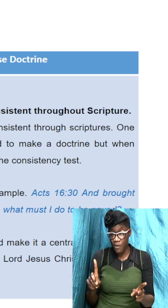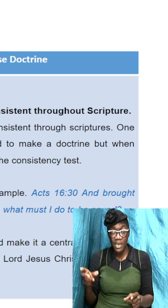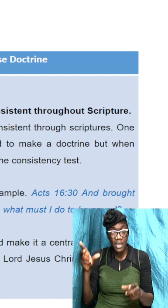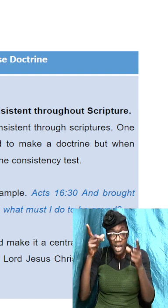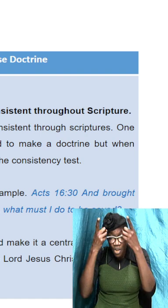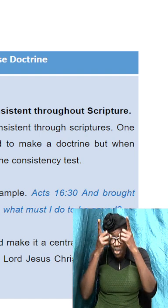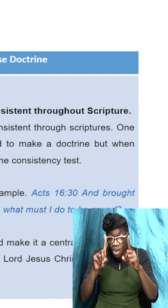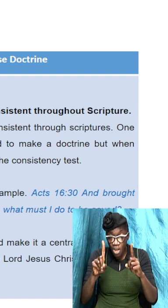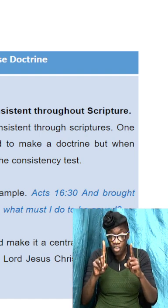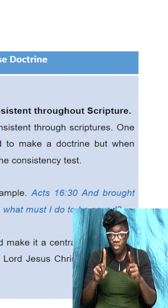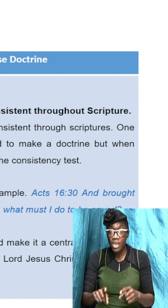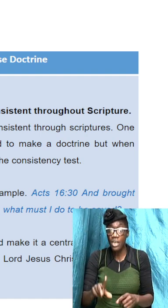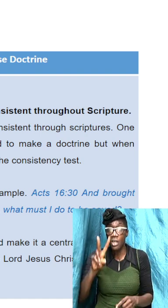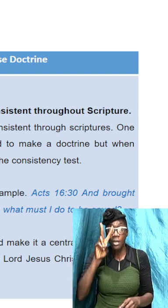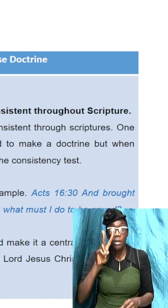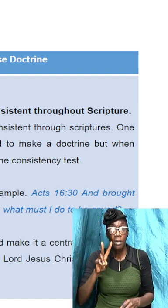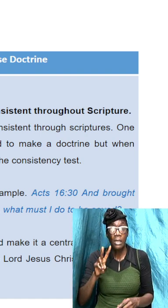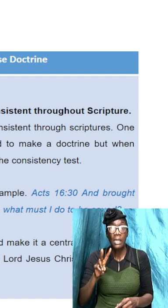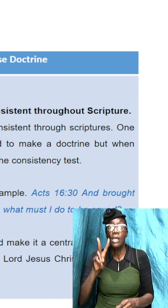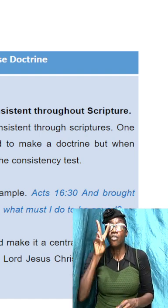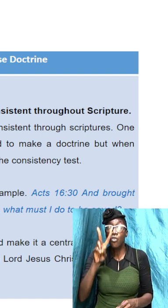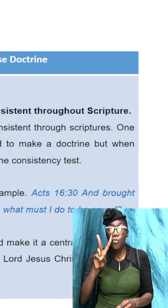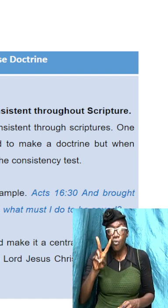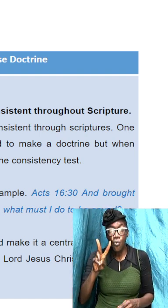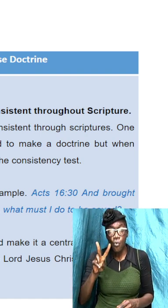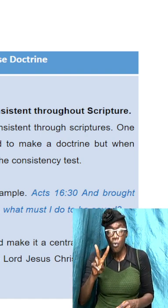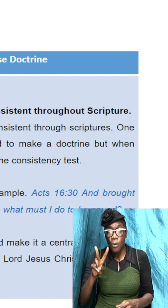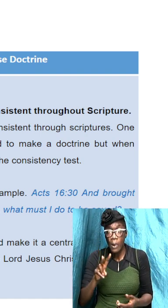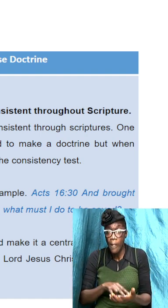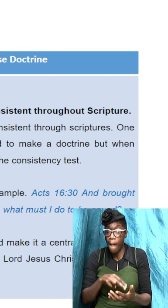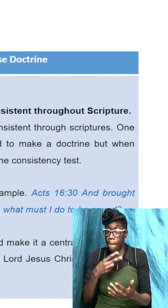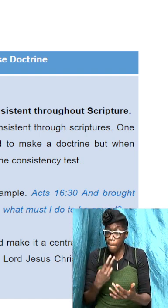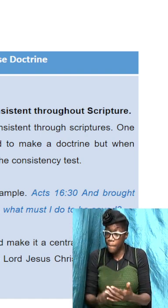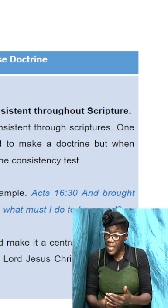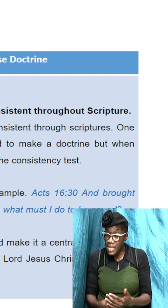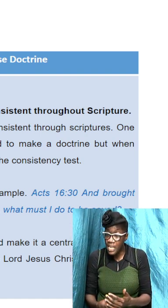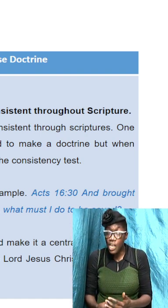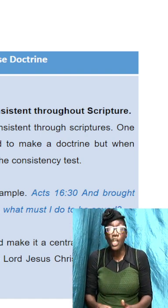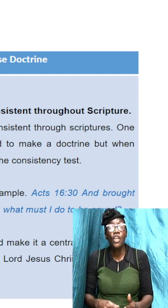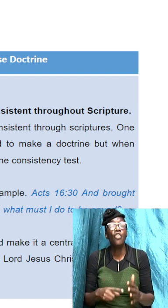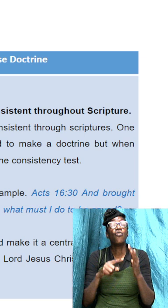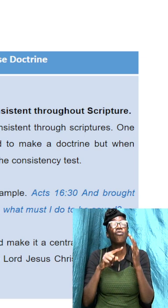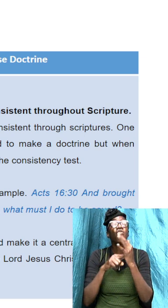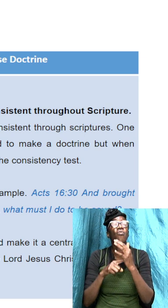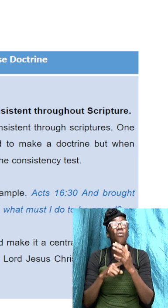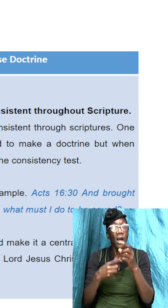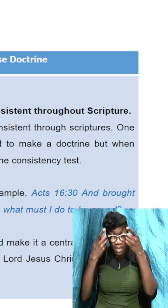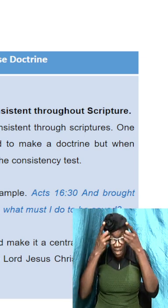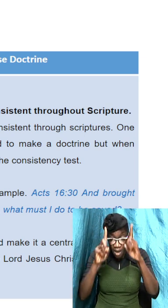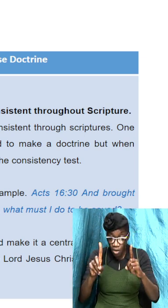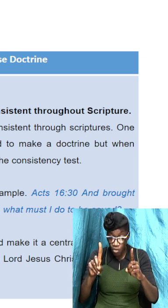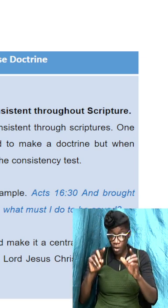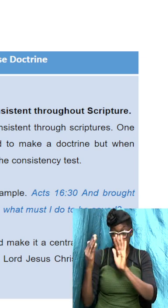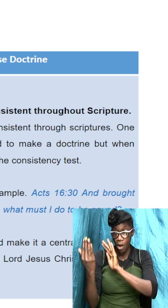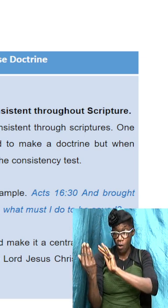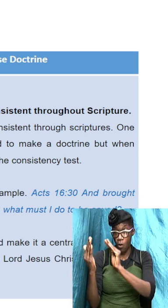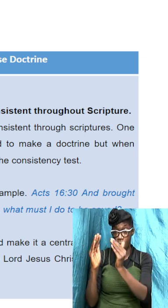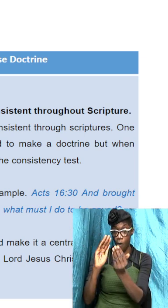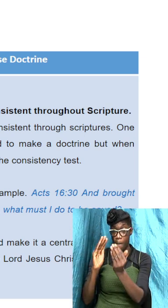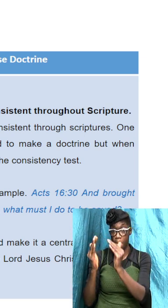6 3 both meant to emphasize that doctrine must always be compared to